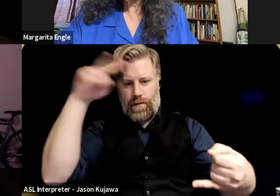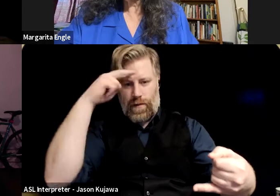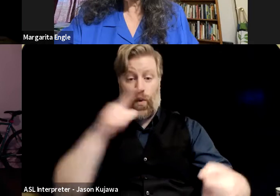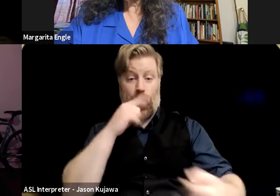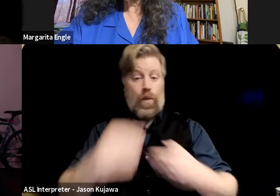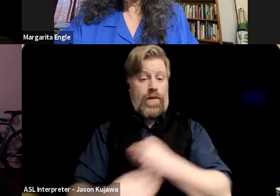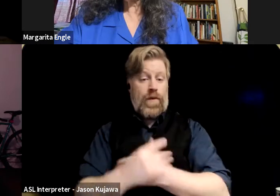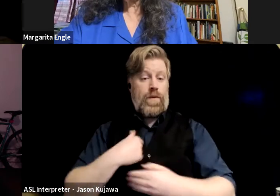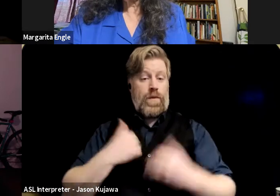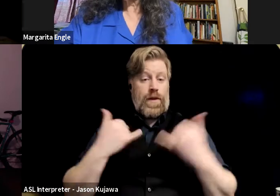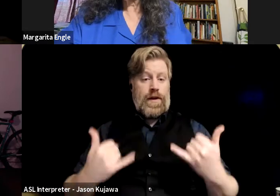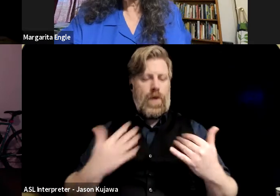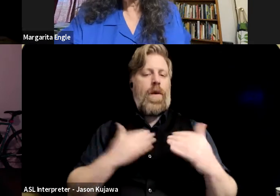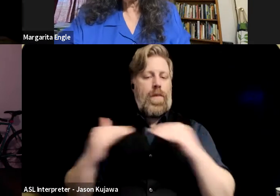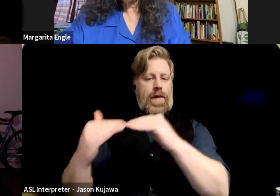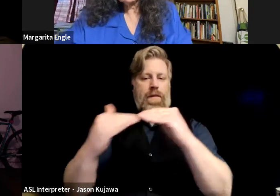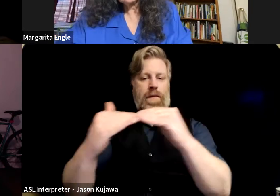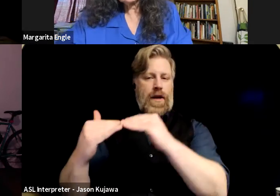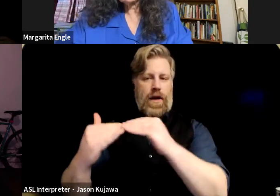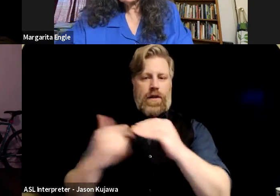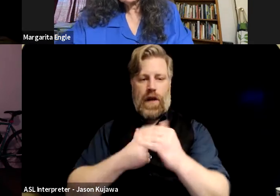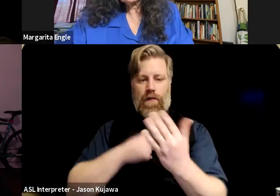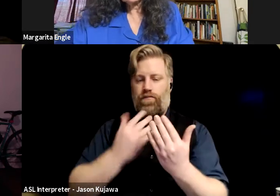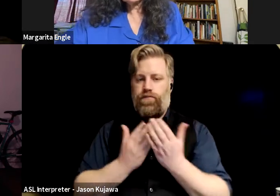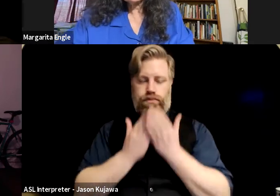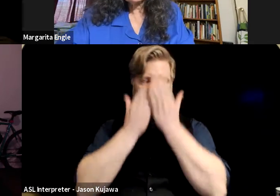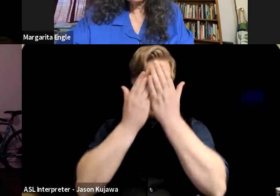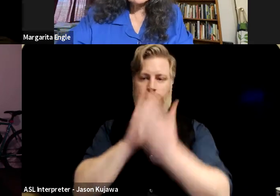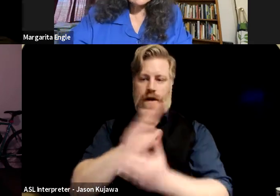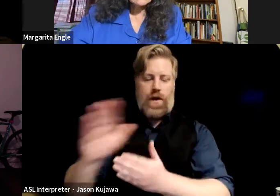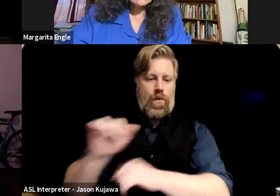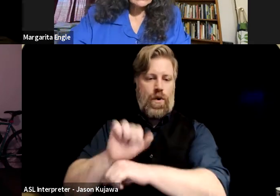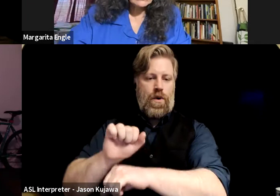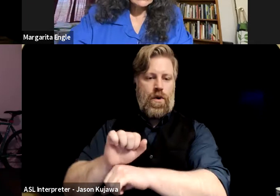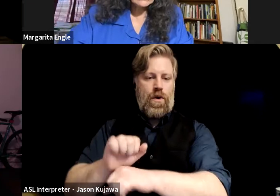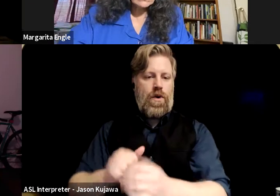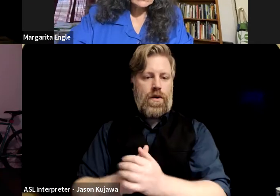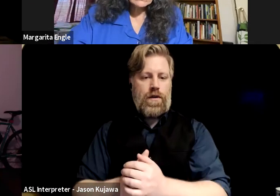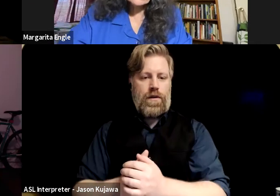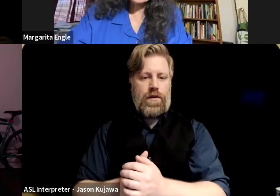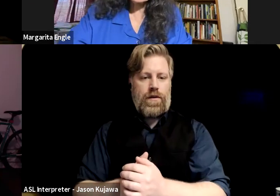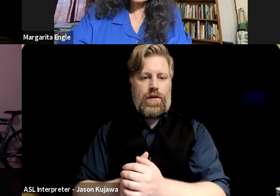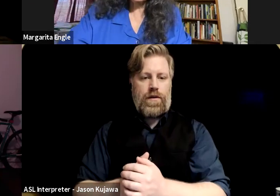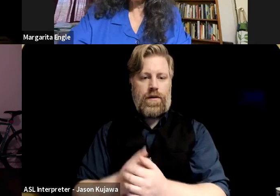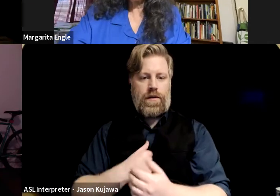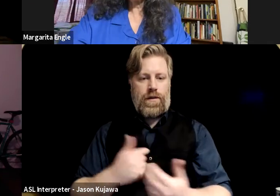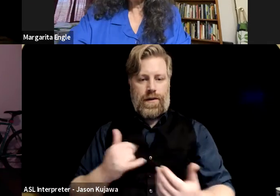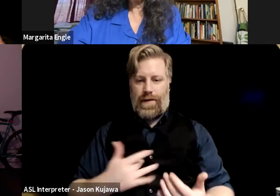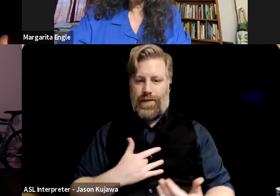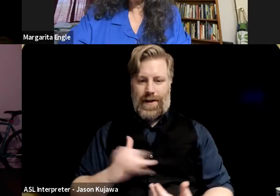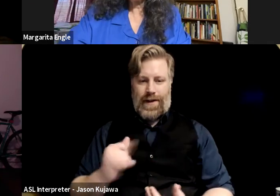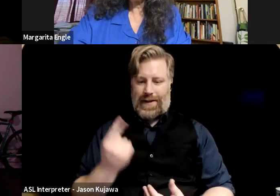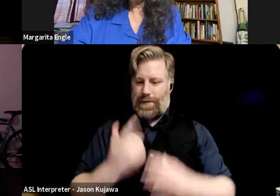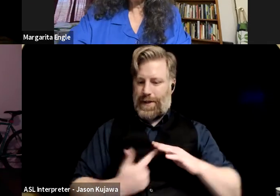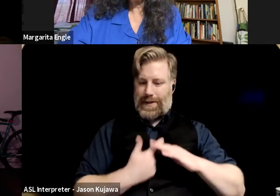peers whose work I read constantly, um, just kind of, like, spilling that, like, that hueco, that gap inside of myself that's